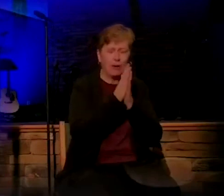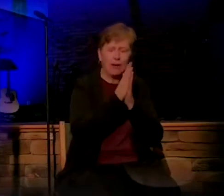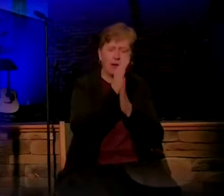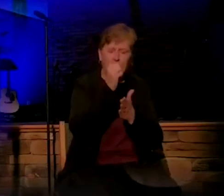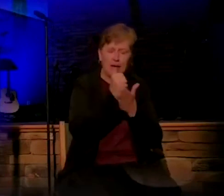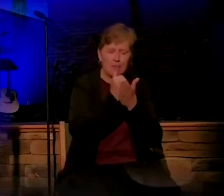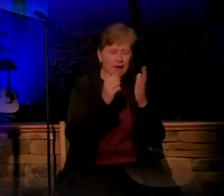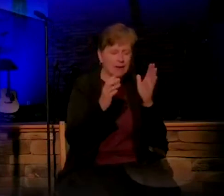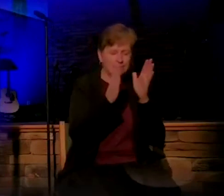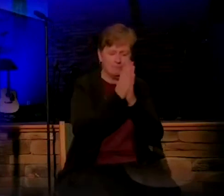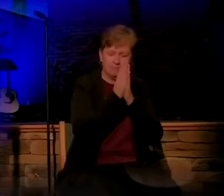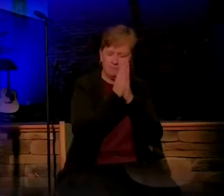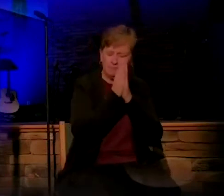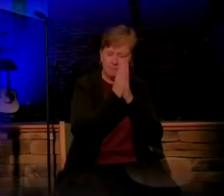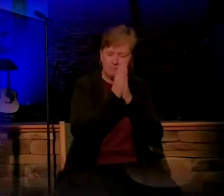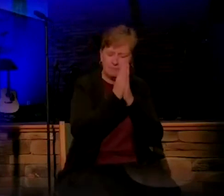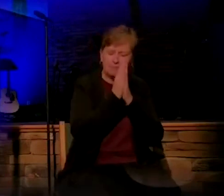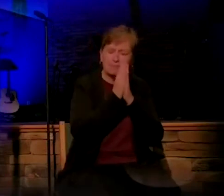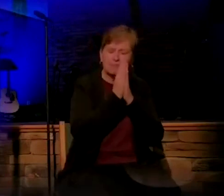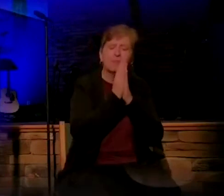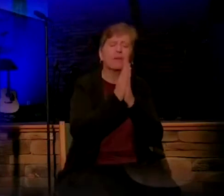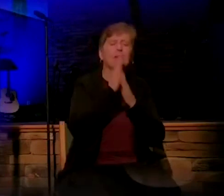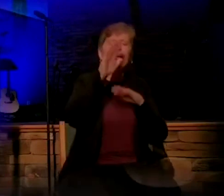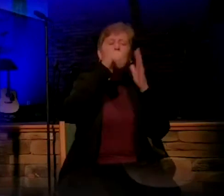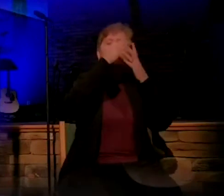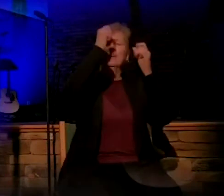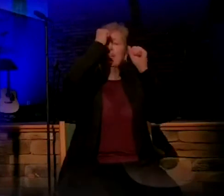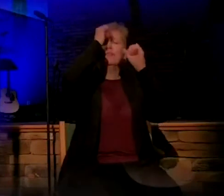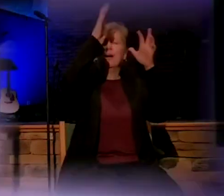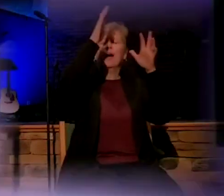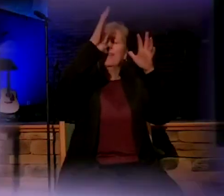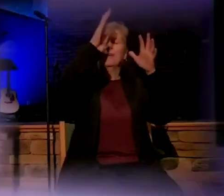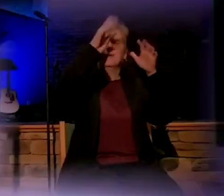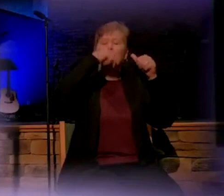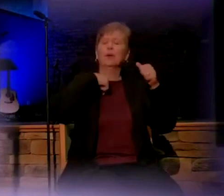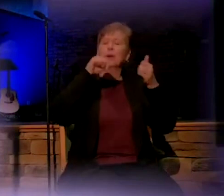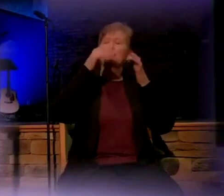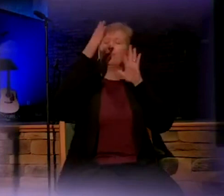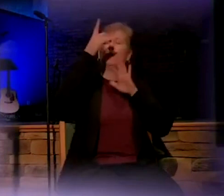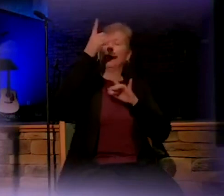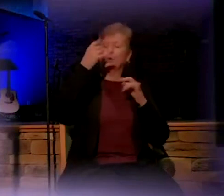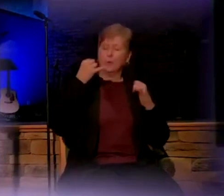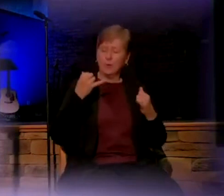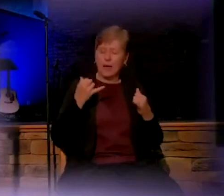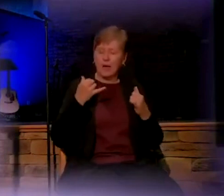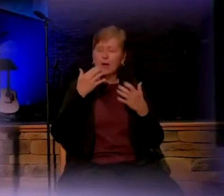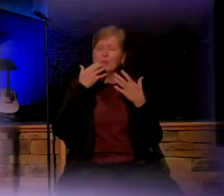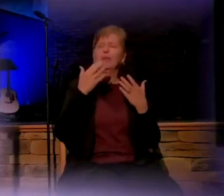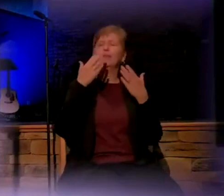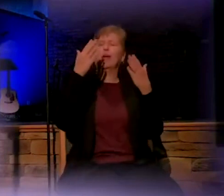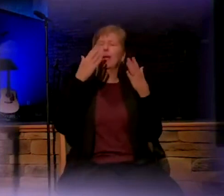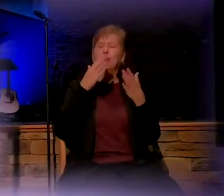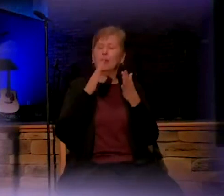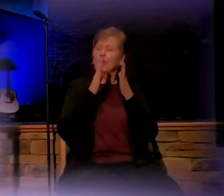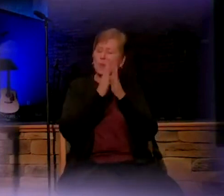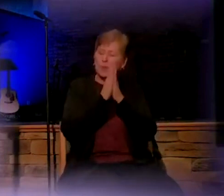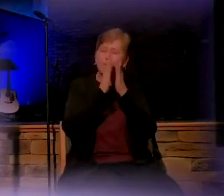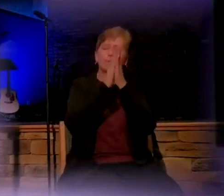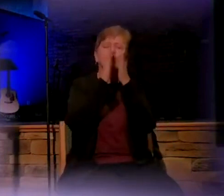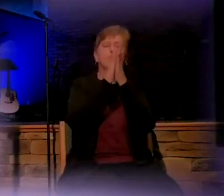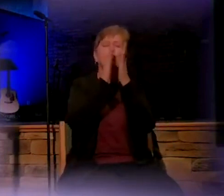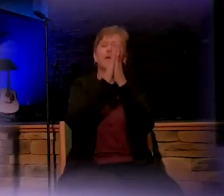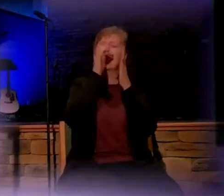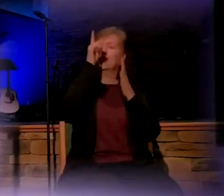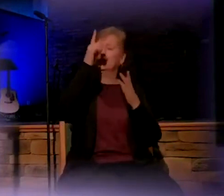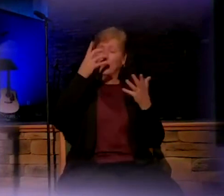Heavenly Father, we come before you now and we just thank you and praise you for what you have done, for